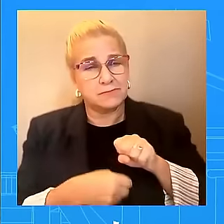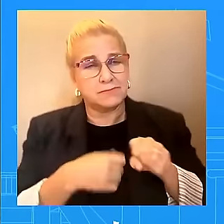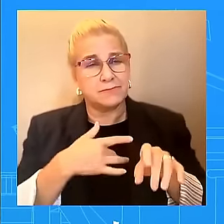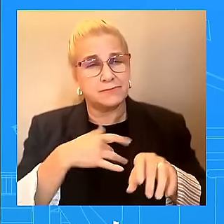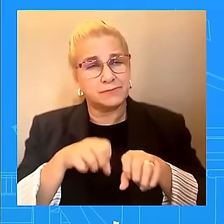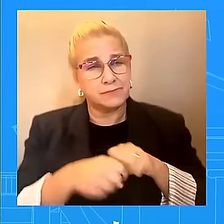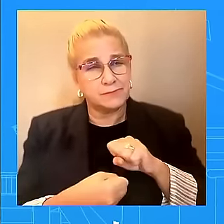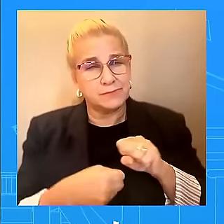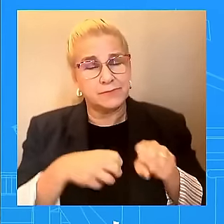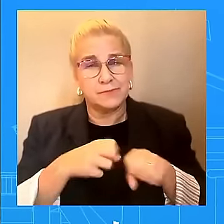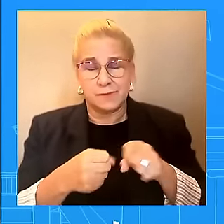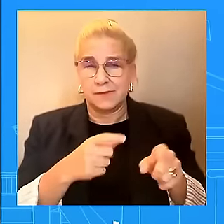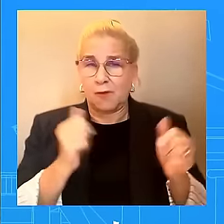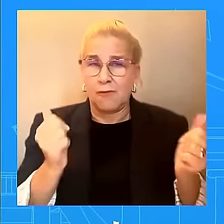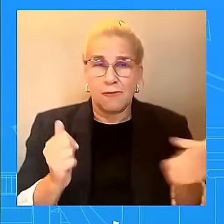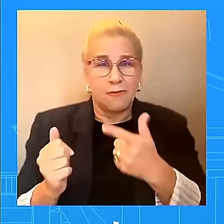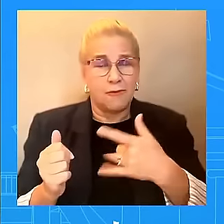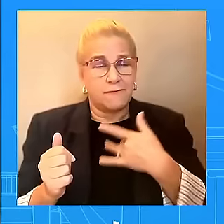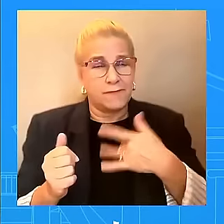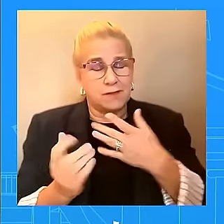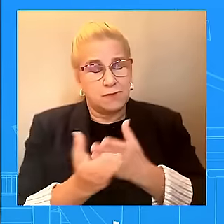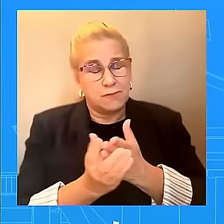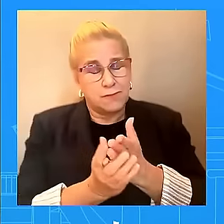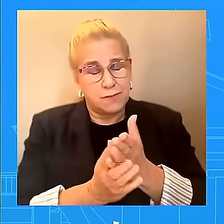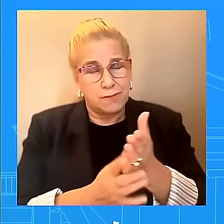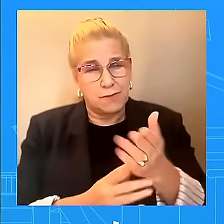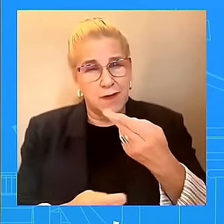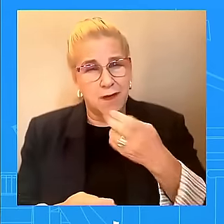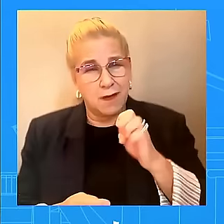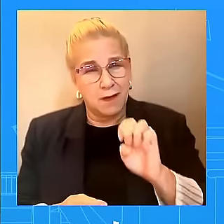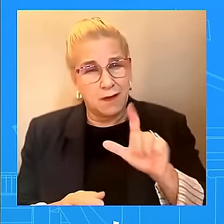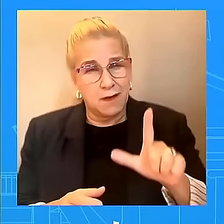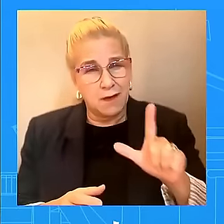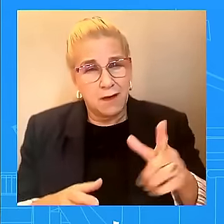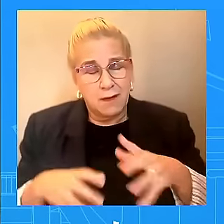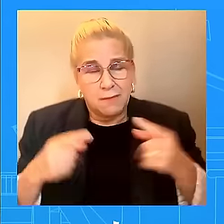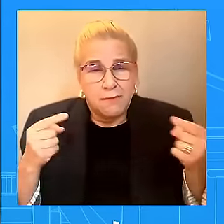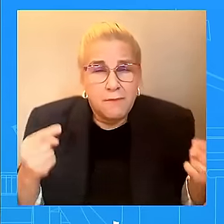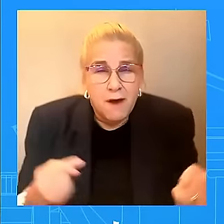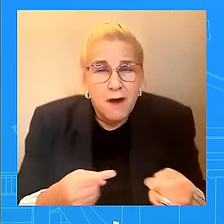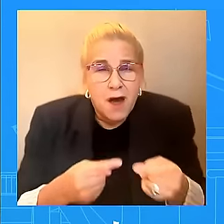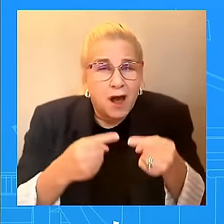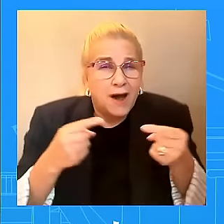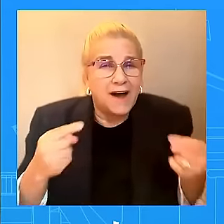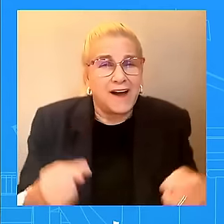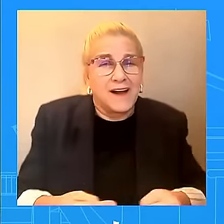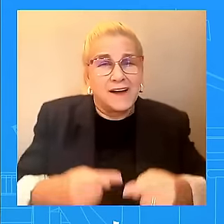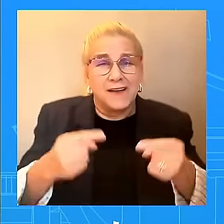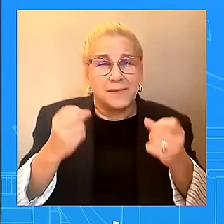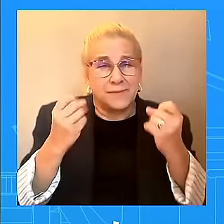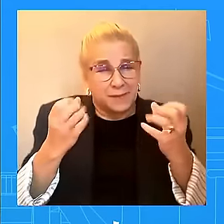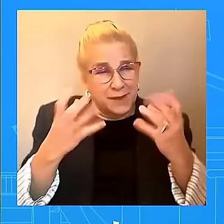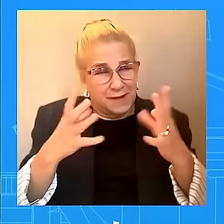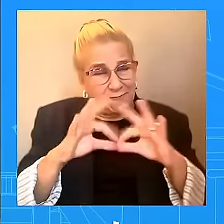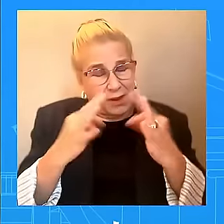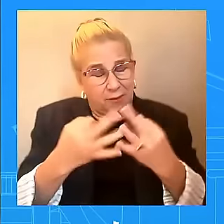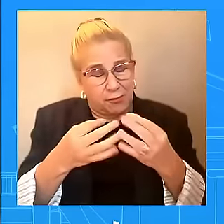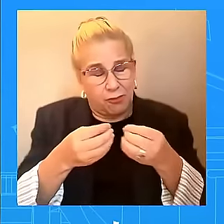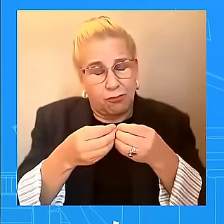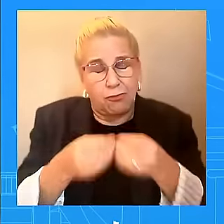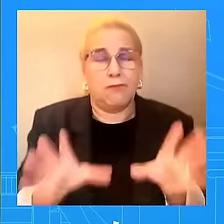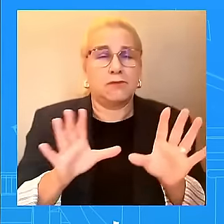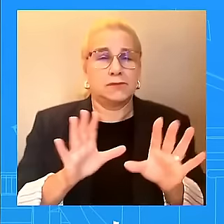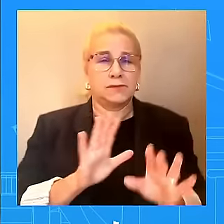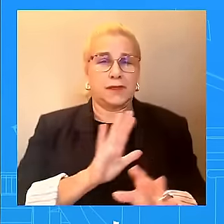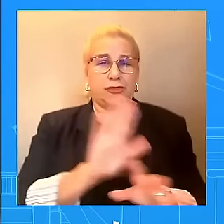So many families have lost loved ones on October 7th and will never be the same. President Biden and Vice President Harris